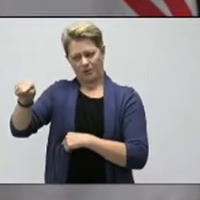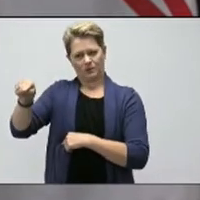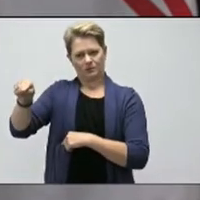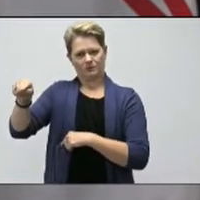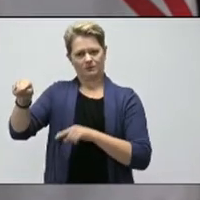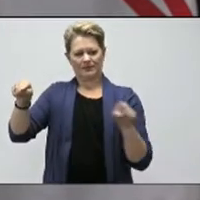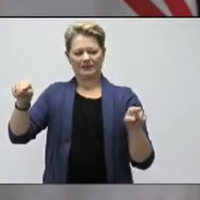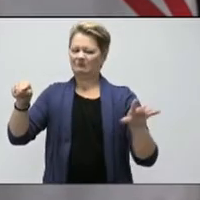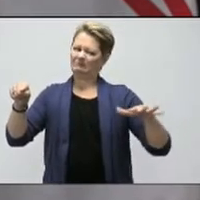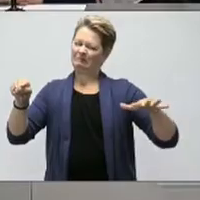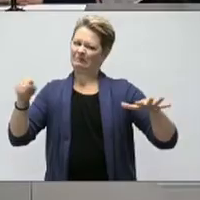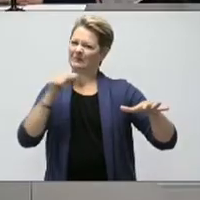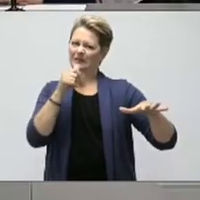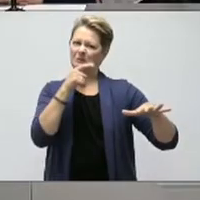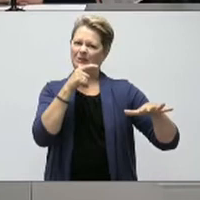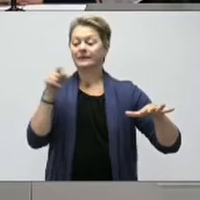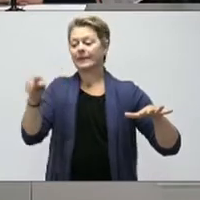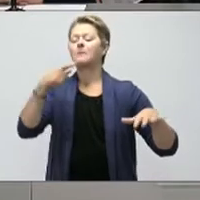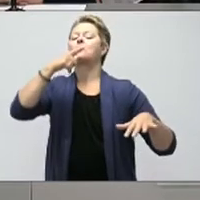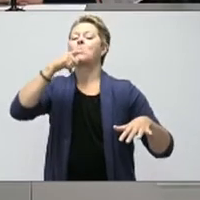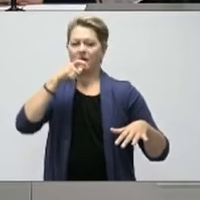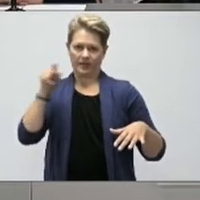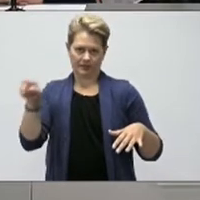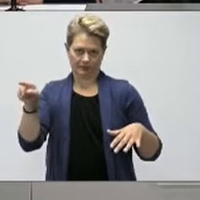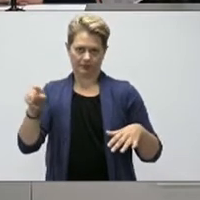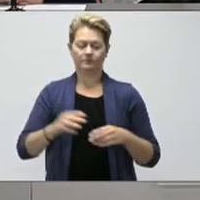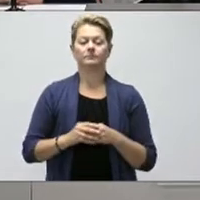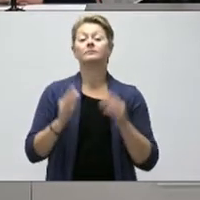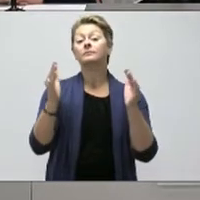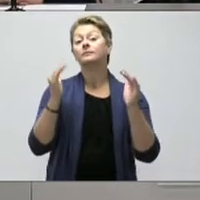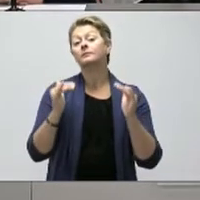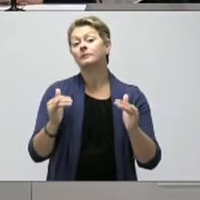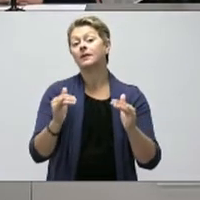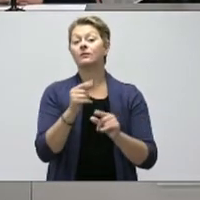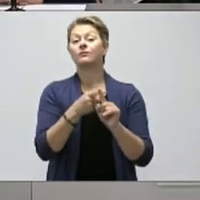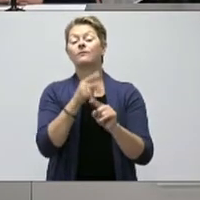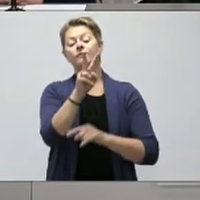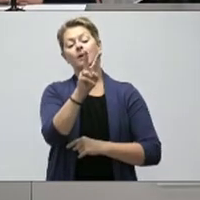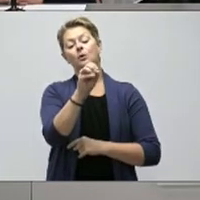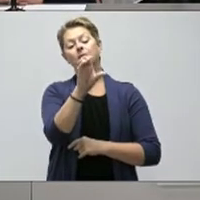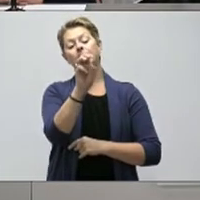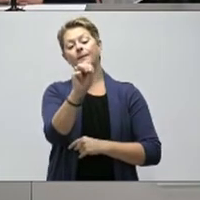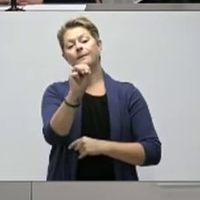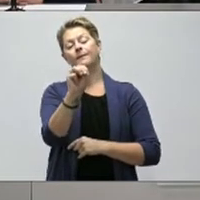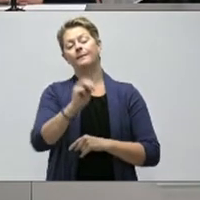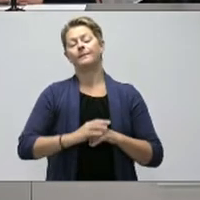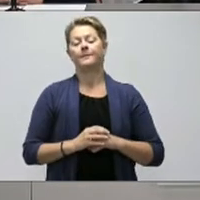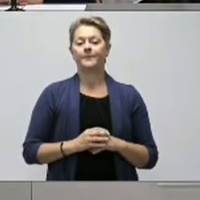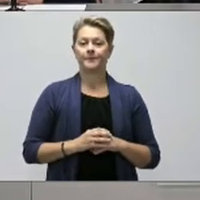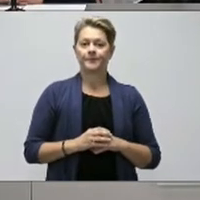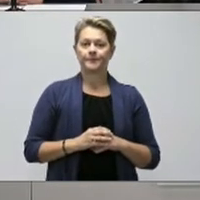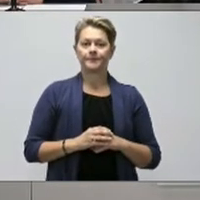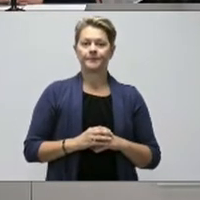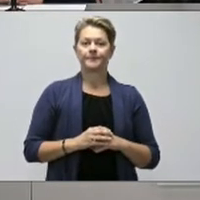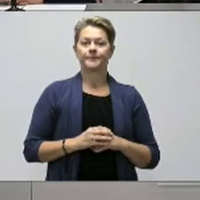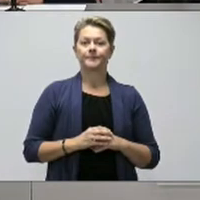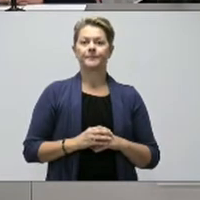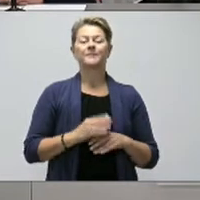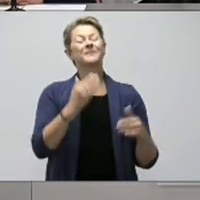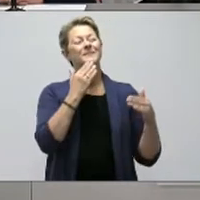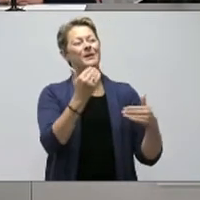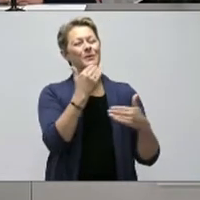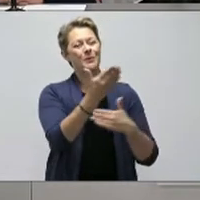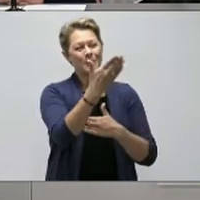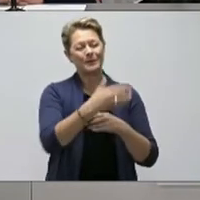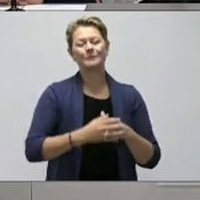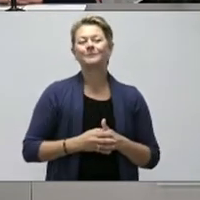Thank you. Our next questions are from Brian Callahan of VOCM News. Please go ahead. Thank you. Good morning.